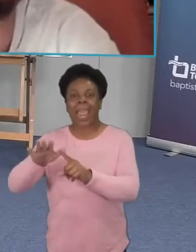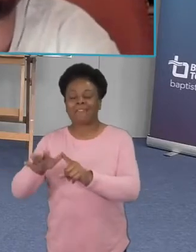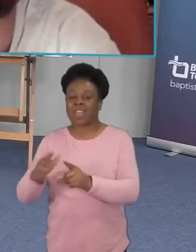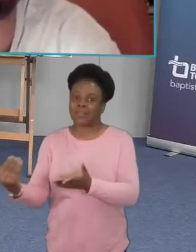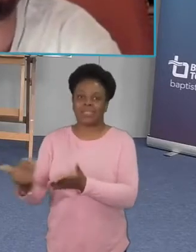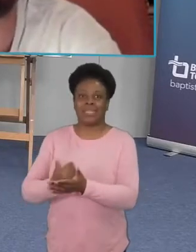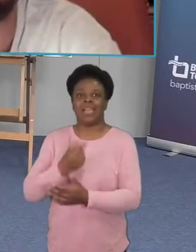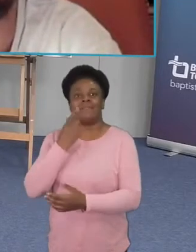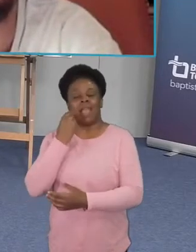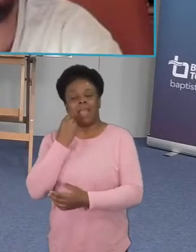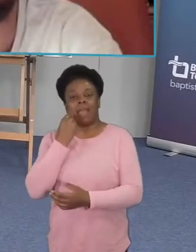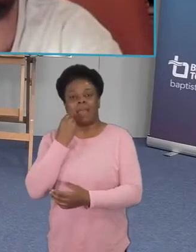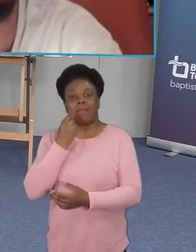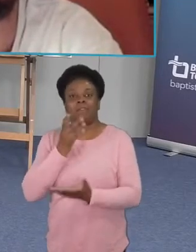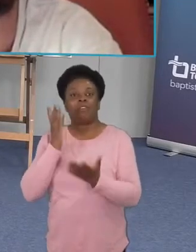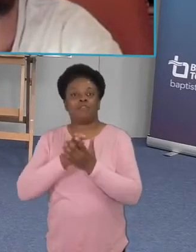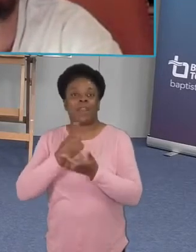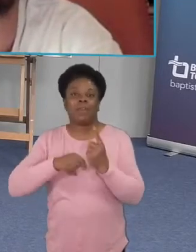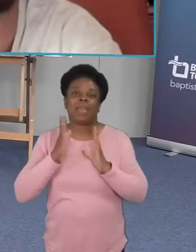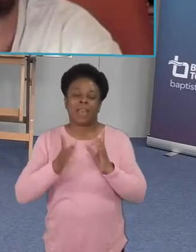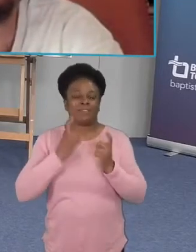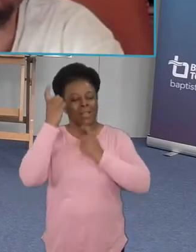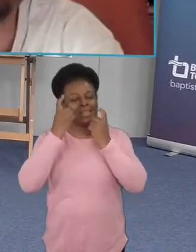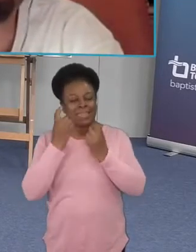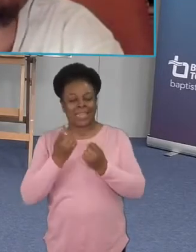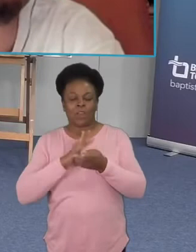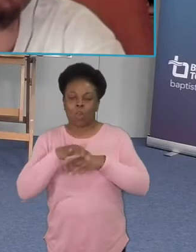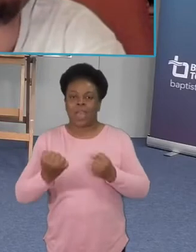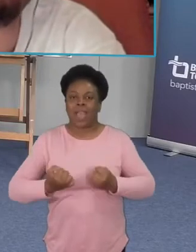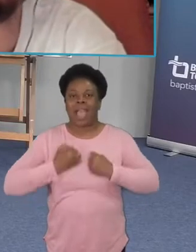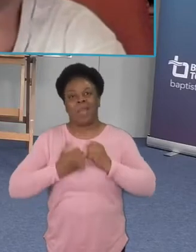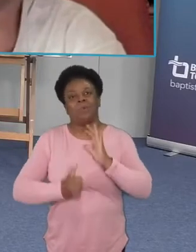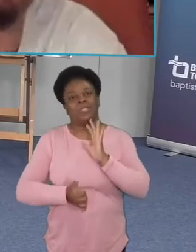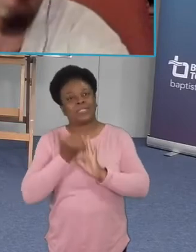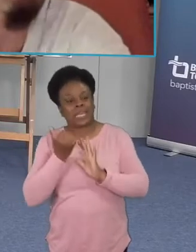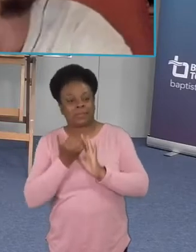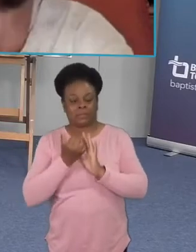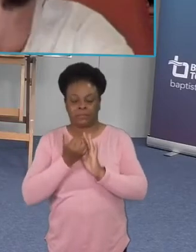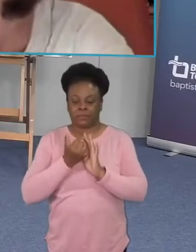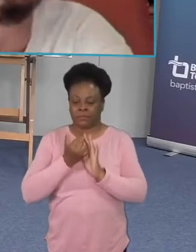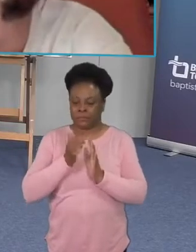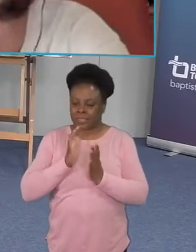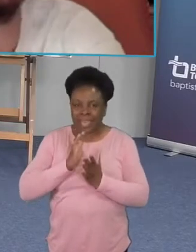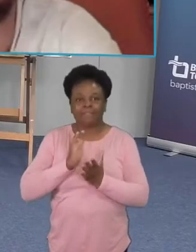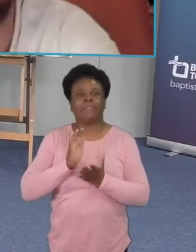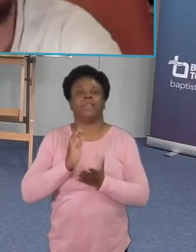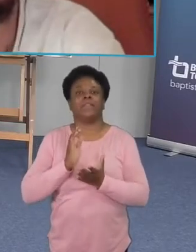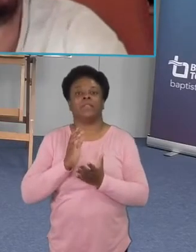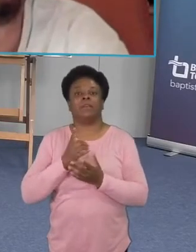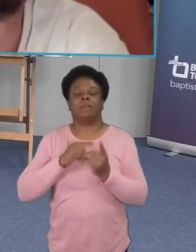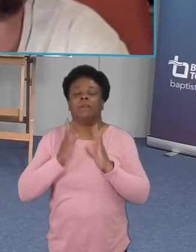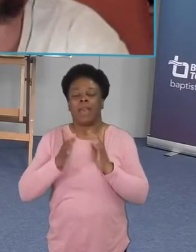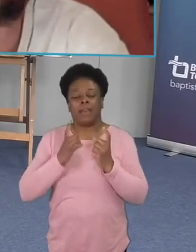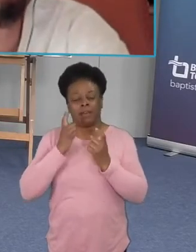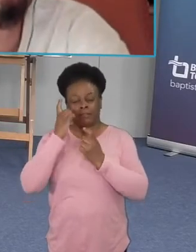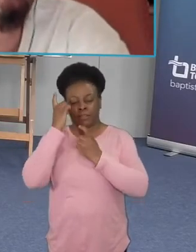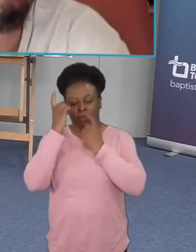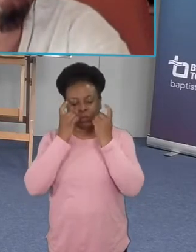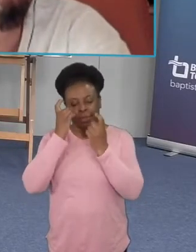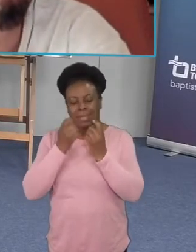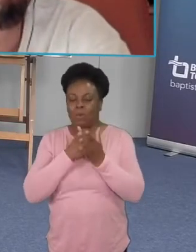that we can we can try to align our gifts um and having said that i think we also always got to be asking um